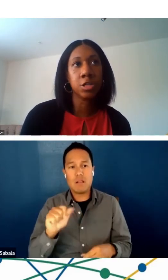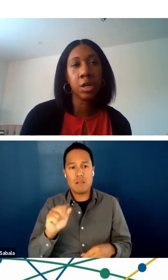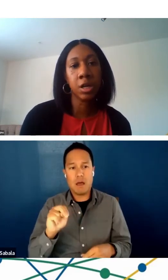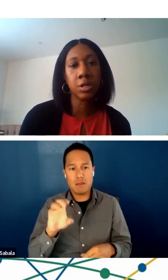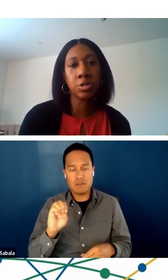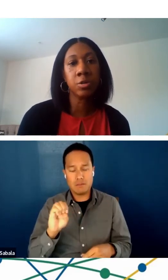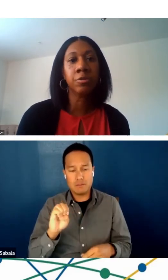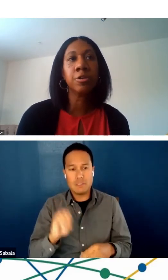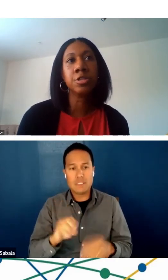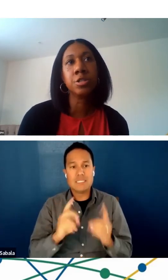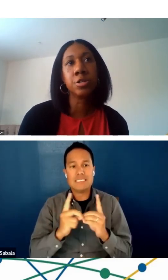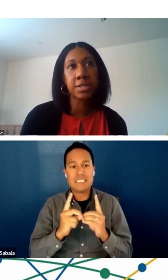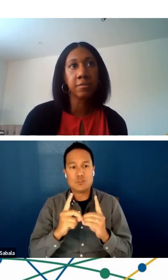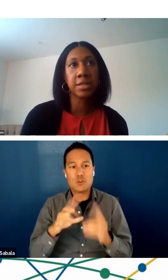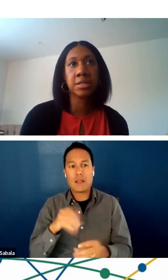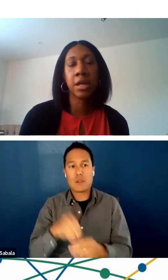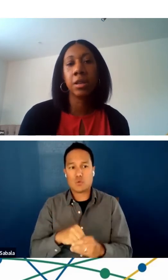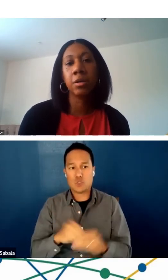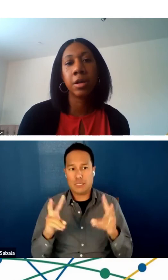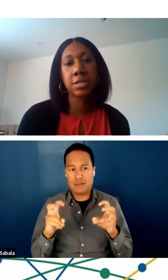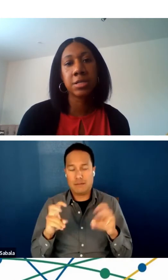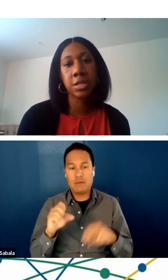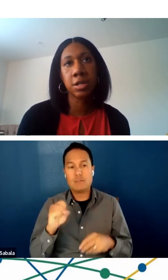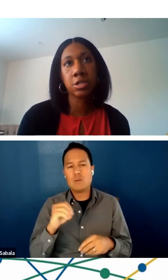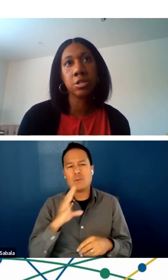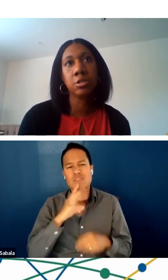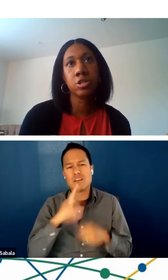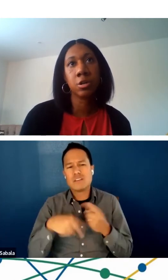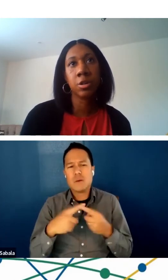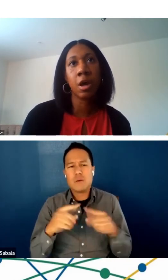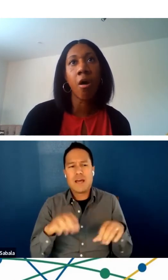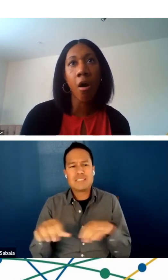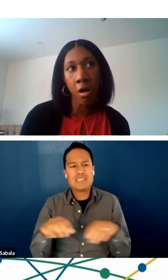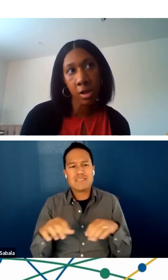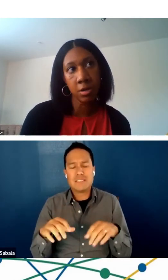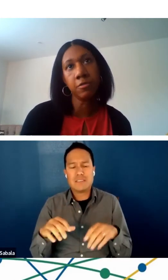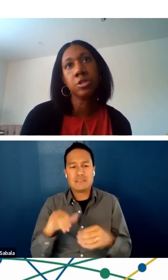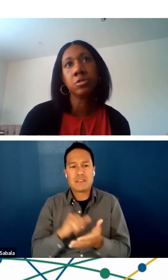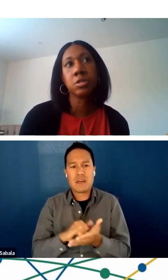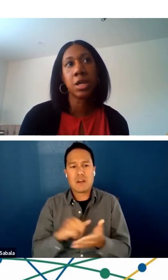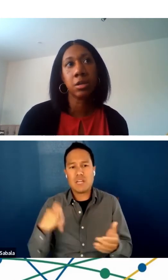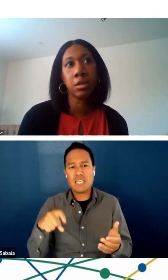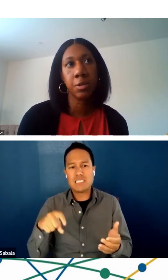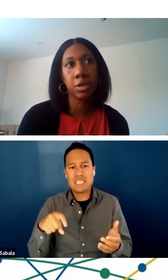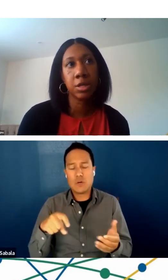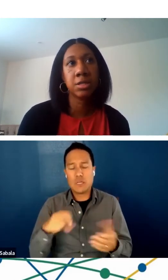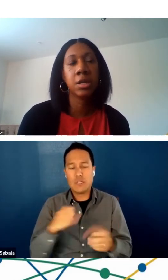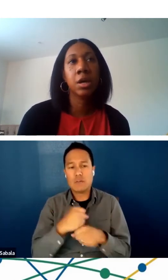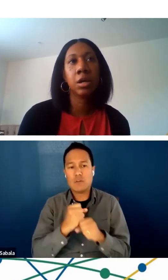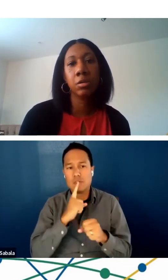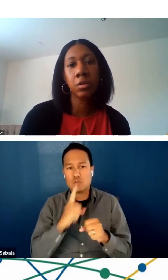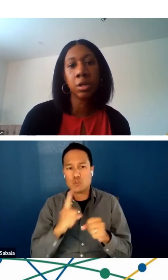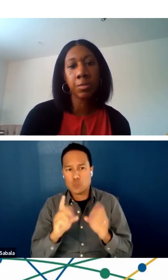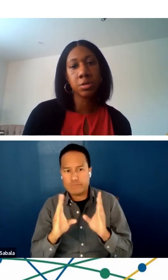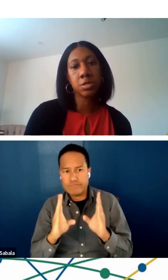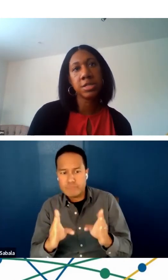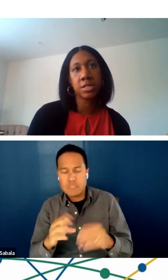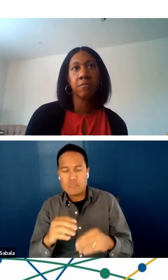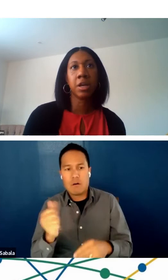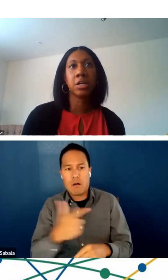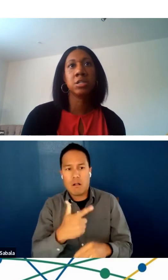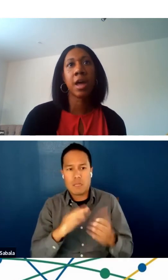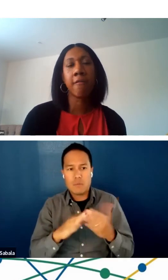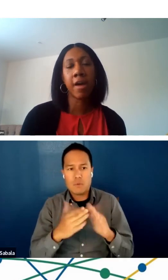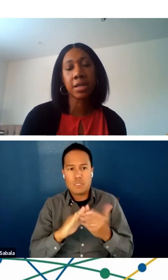inclusion. And so it refers to activities that are necessary to ensure that all individuals and communities, including the